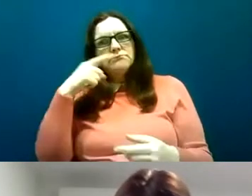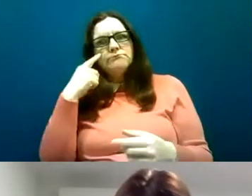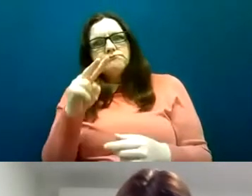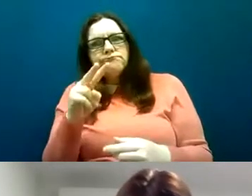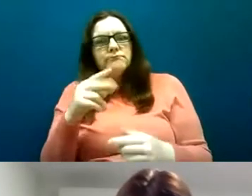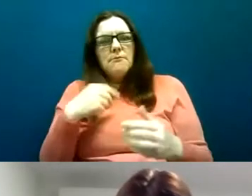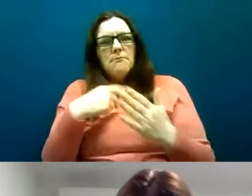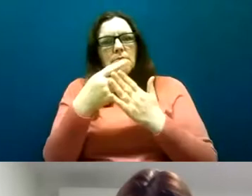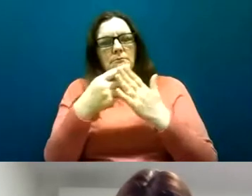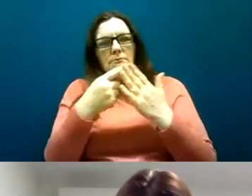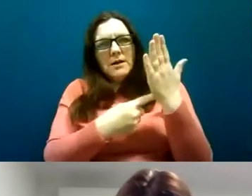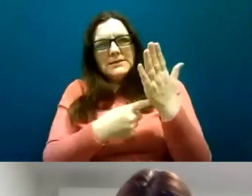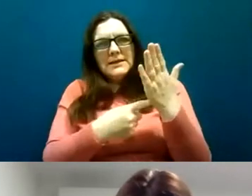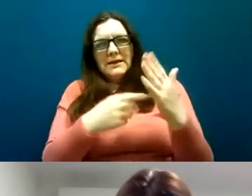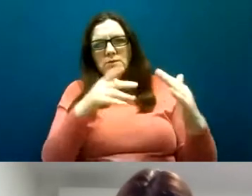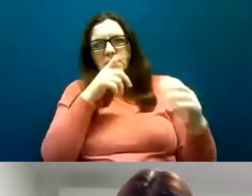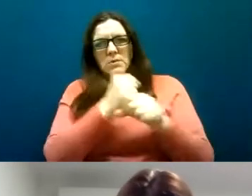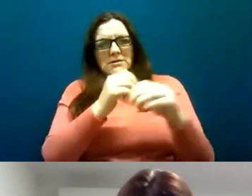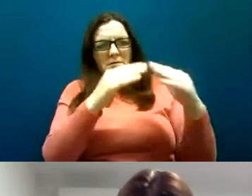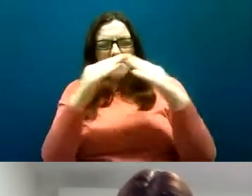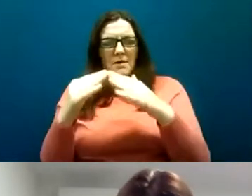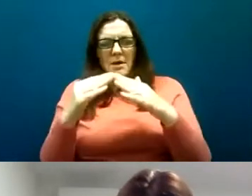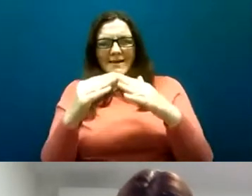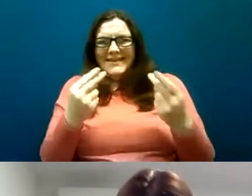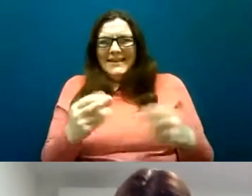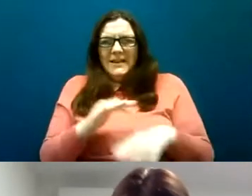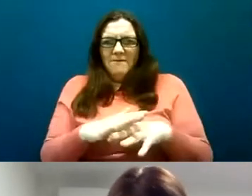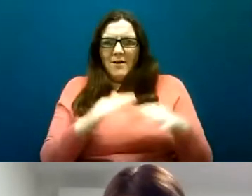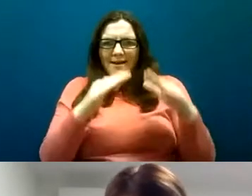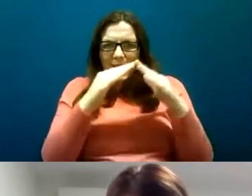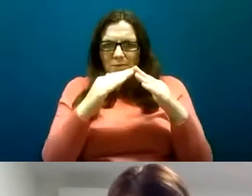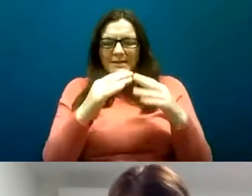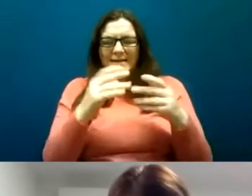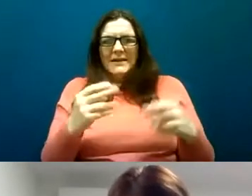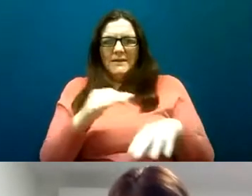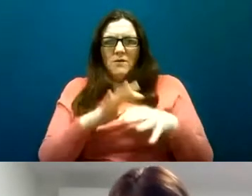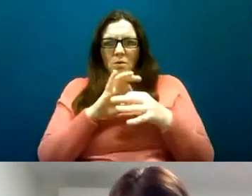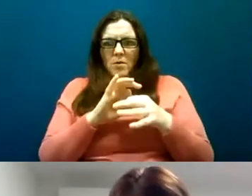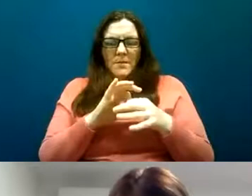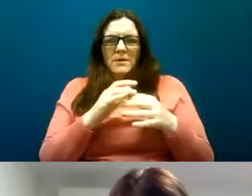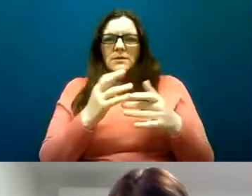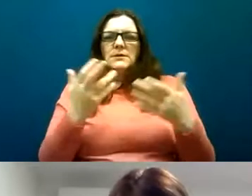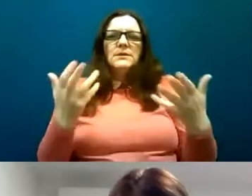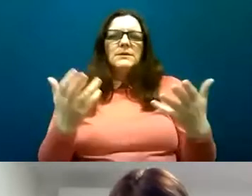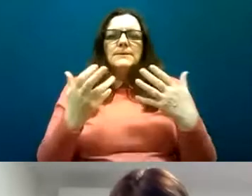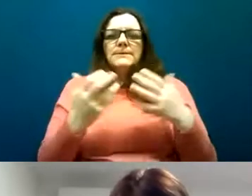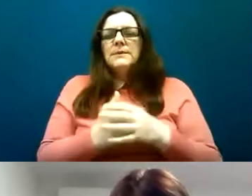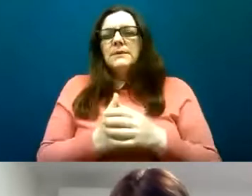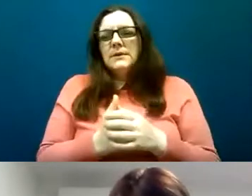in housing terms the need for a house or the need for a home and then all the other I suppose